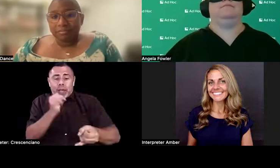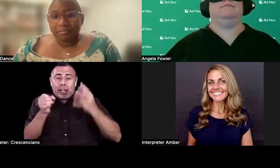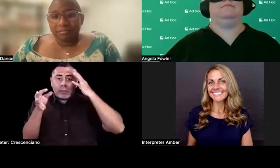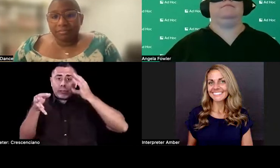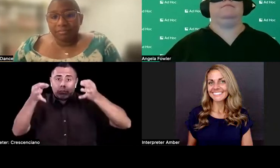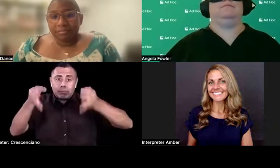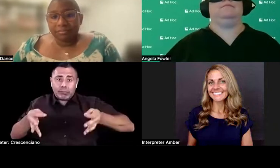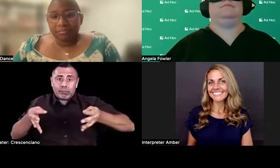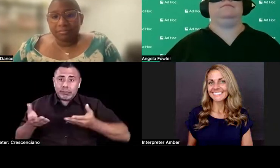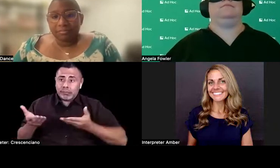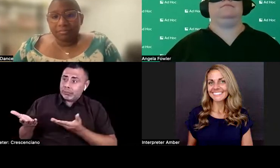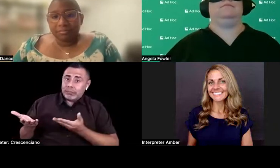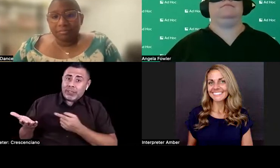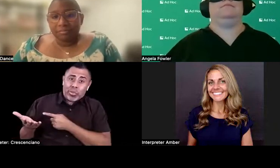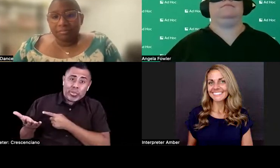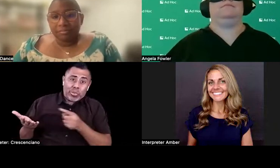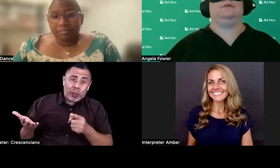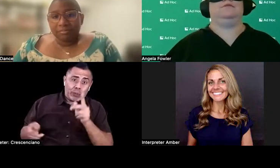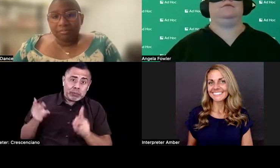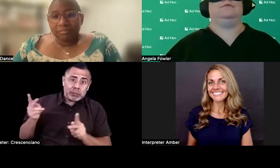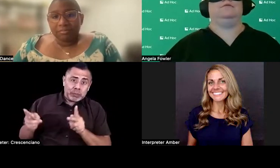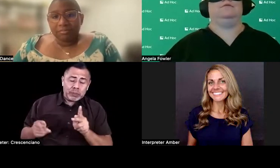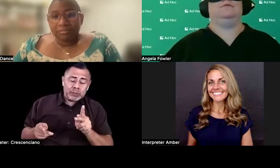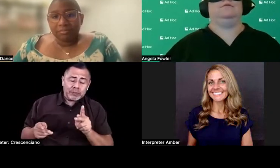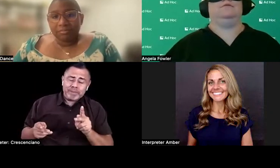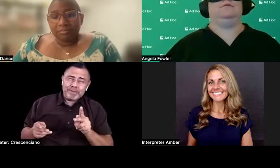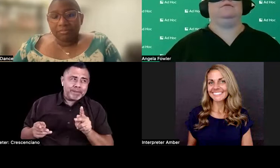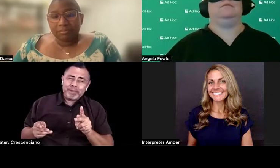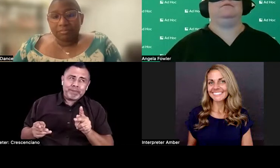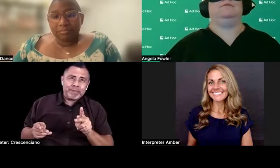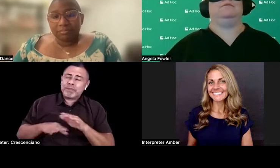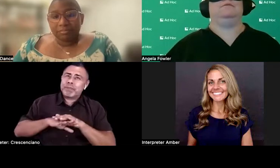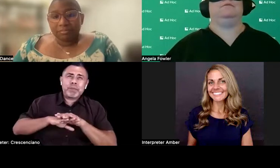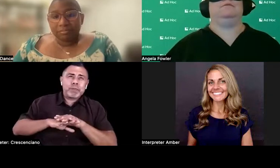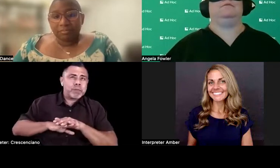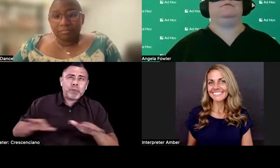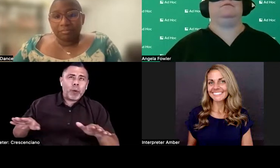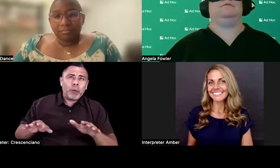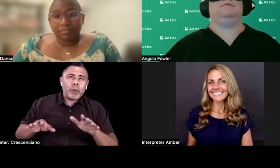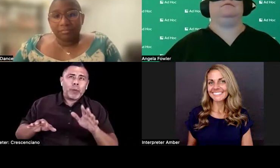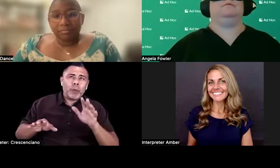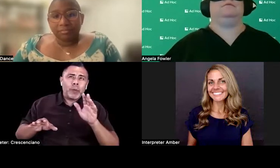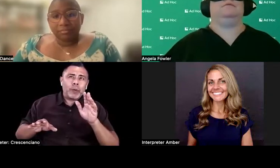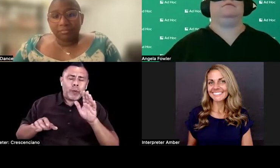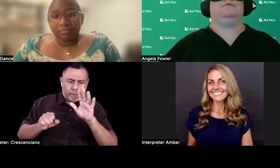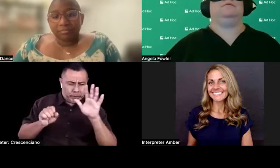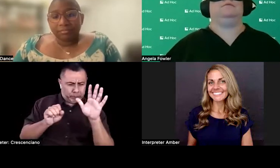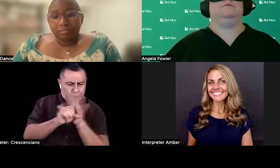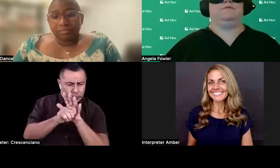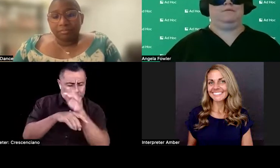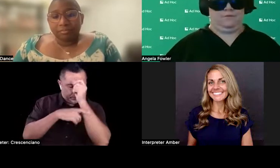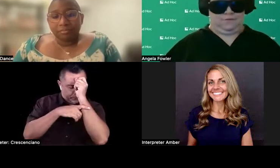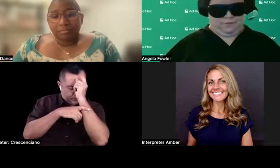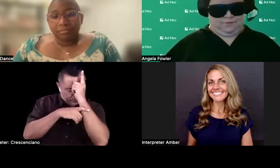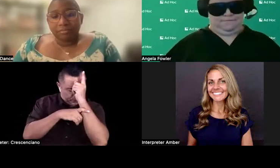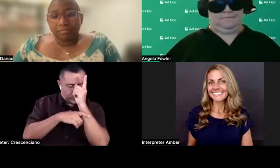I have found don't always assume or don't fully understand the good faith basis for the request or the